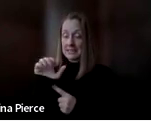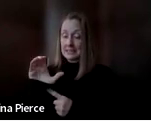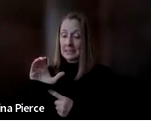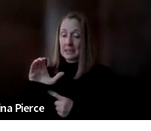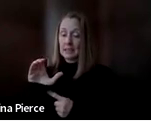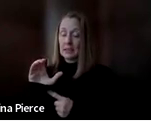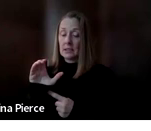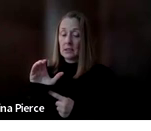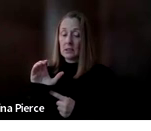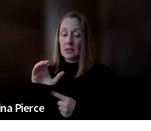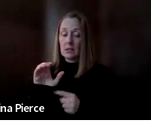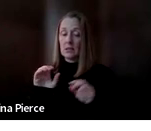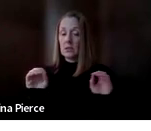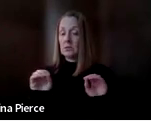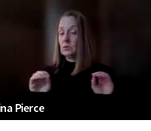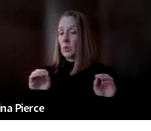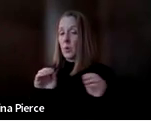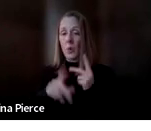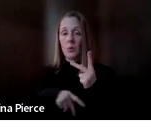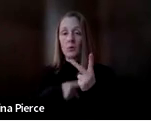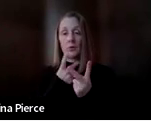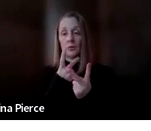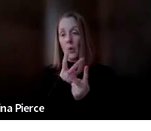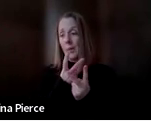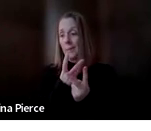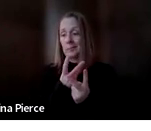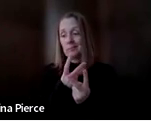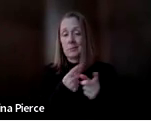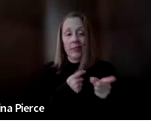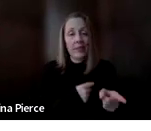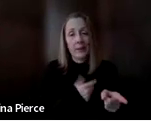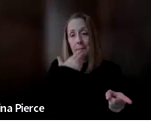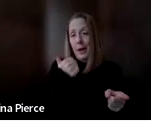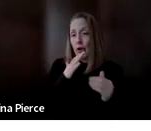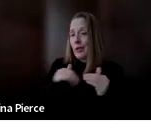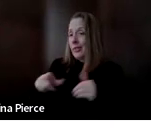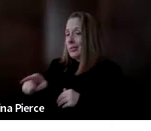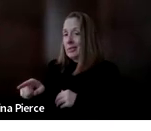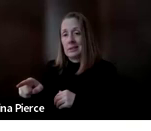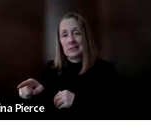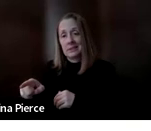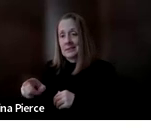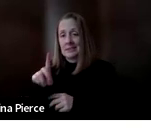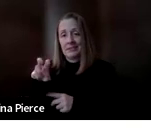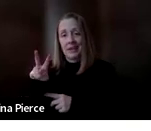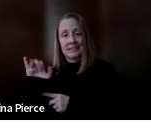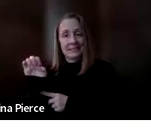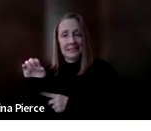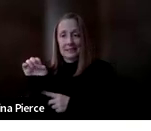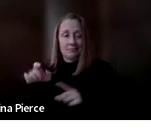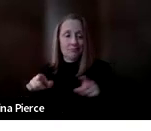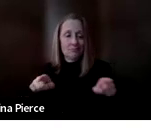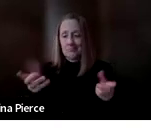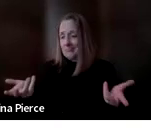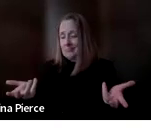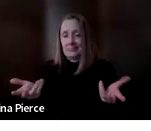earlier, no form of AAC is better or nor communication modality is better than another. However, oftentimes